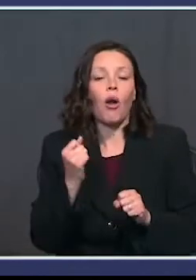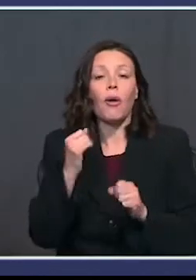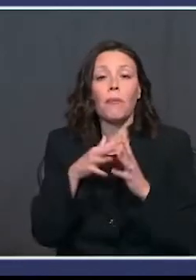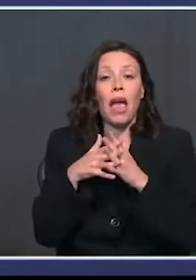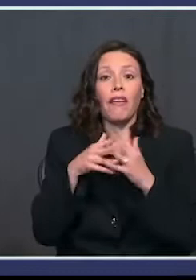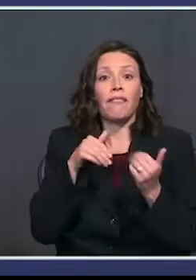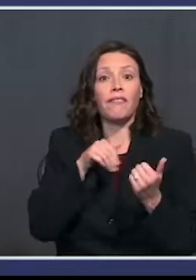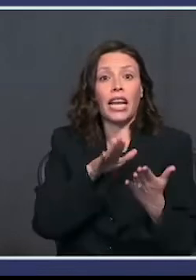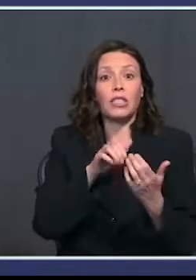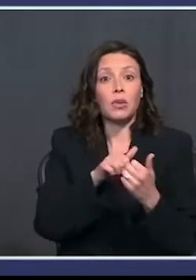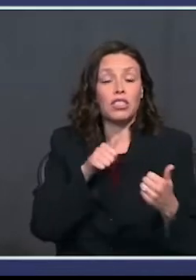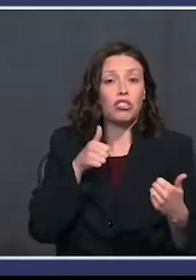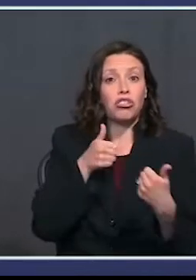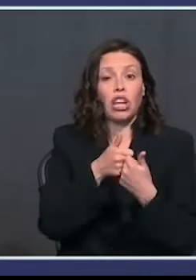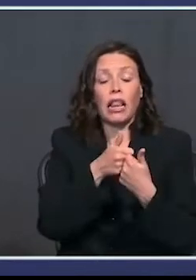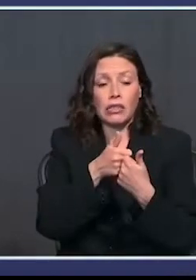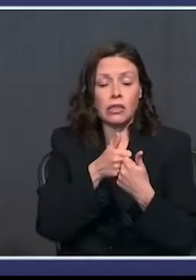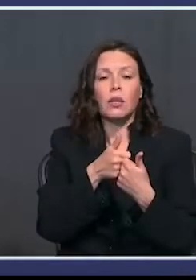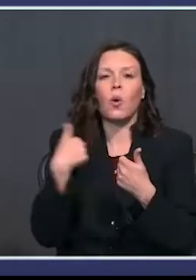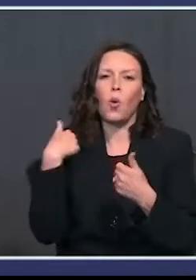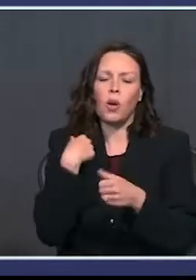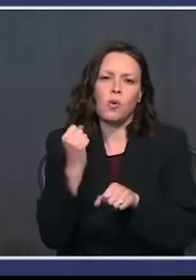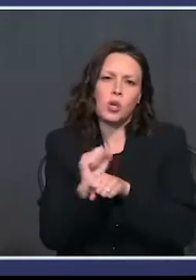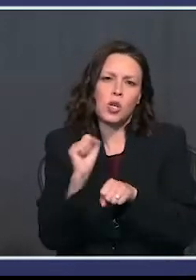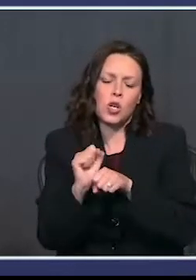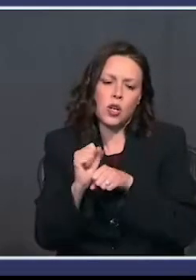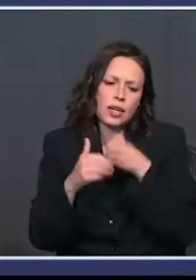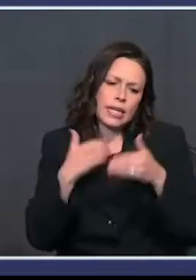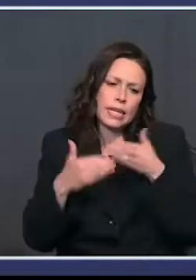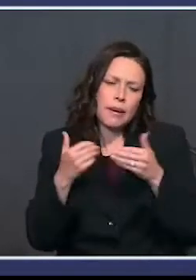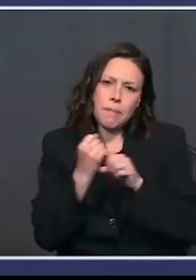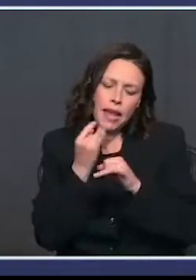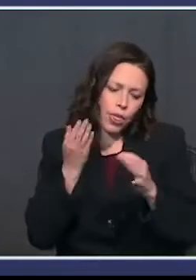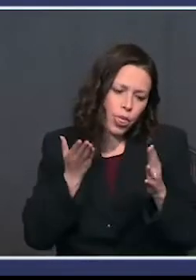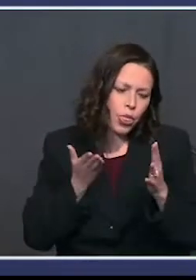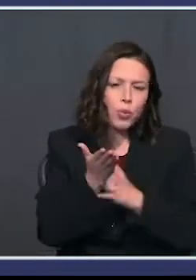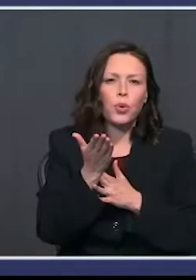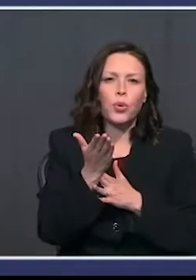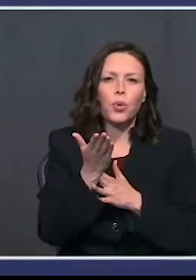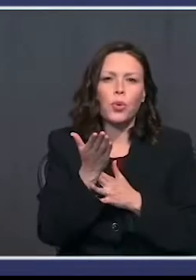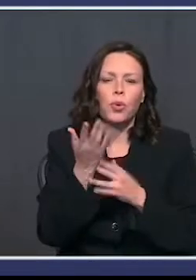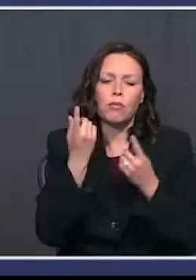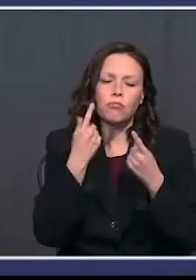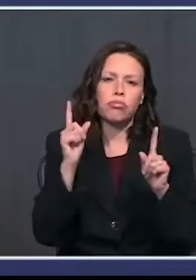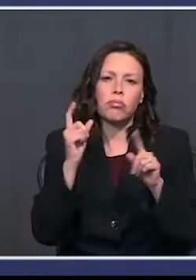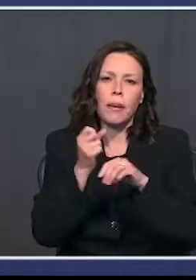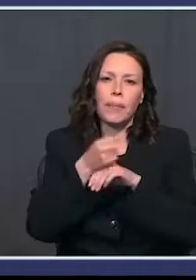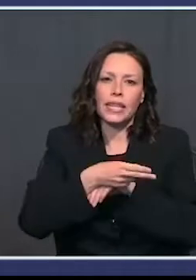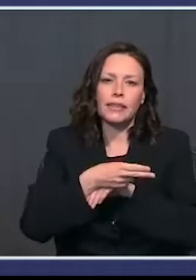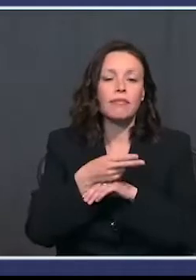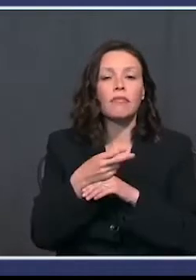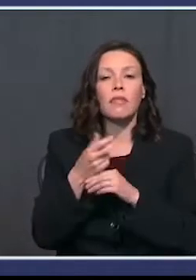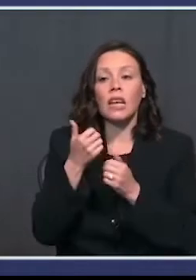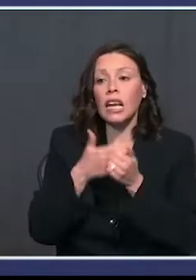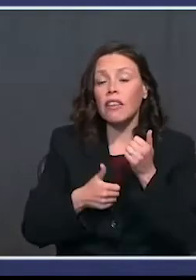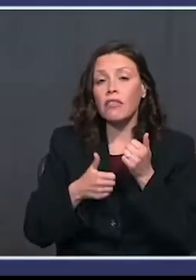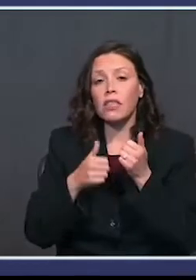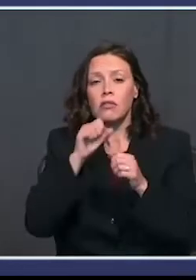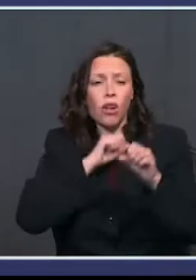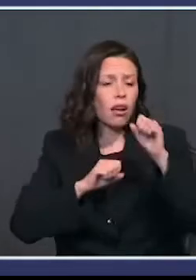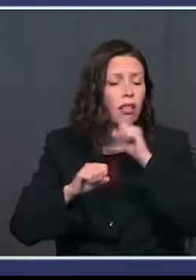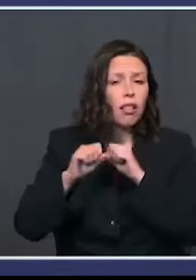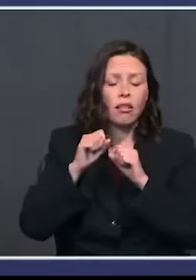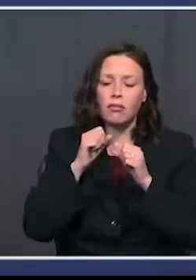is faced with a challenge, we come through and we always come through to overcome every hardship and surmount every